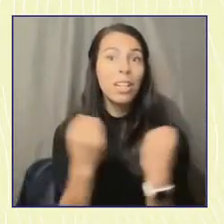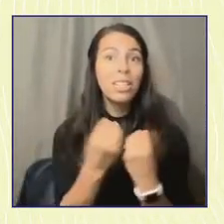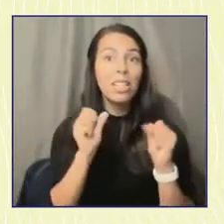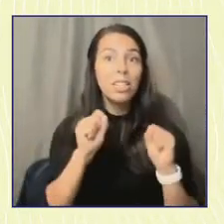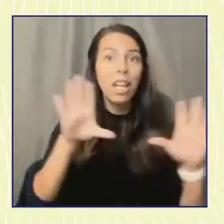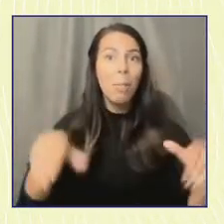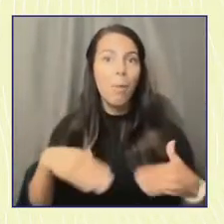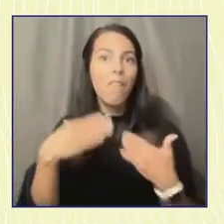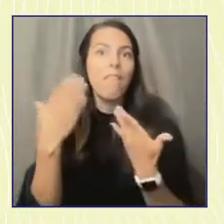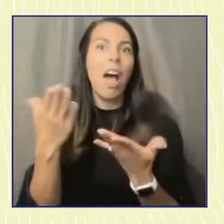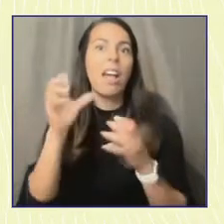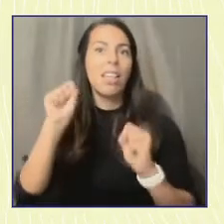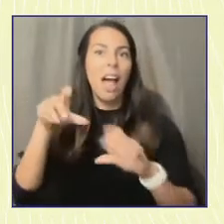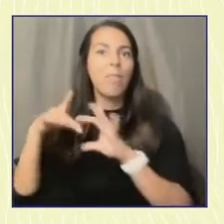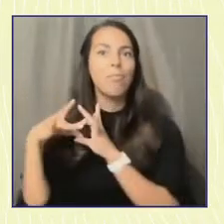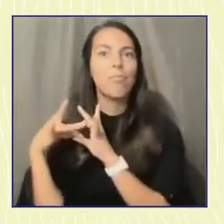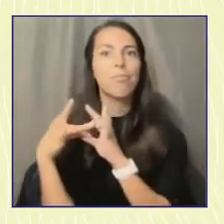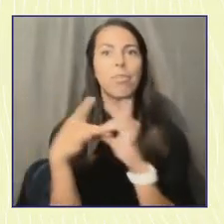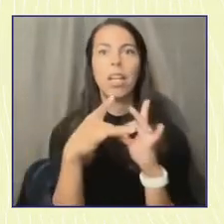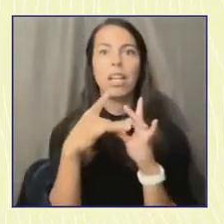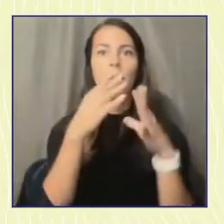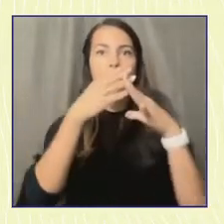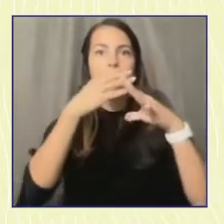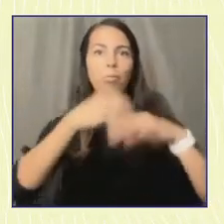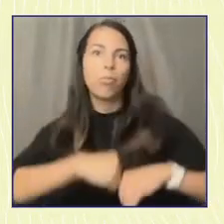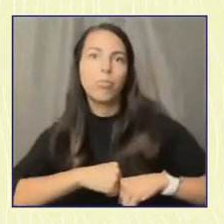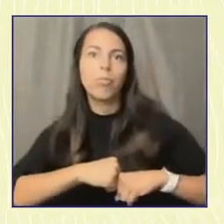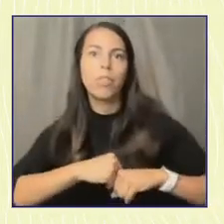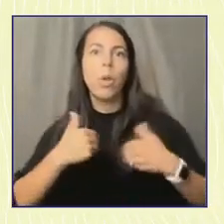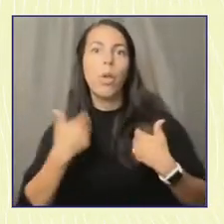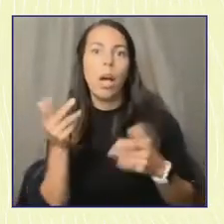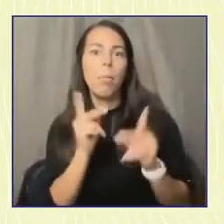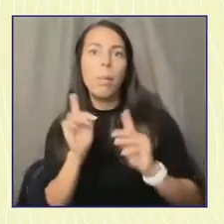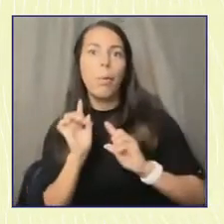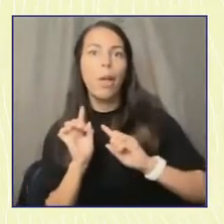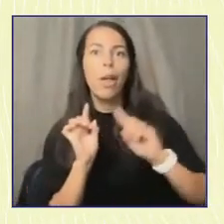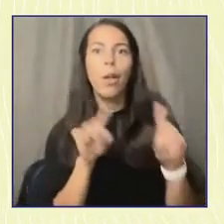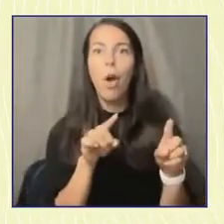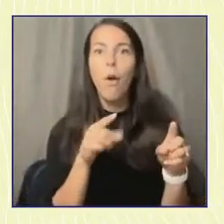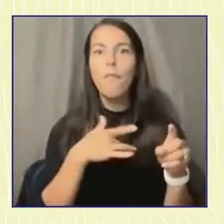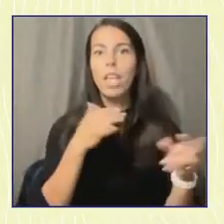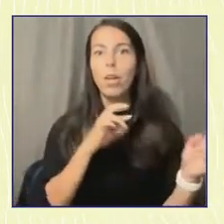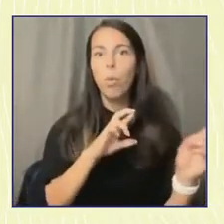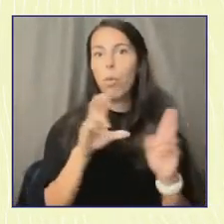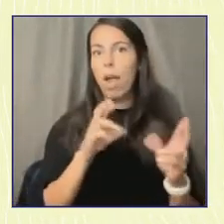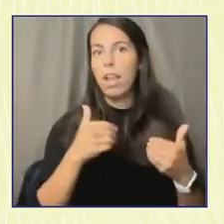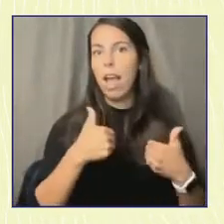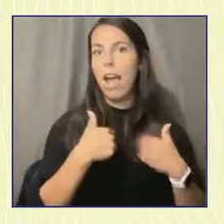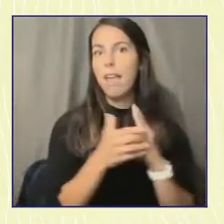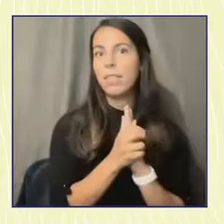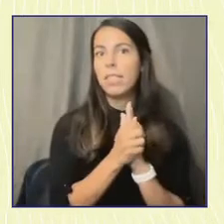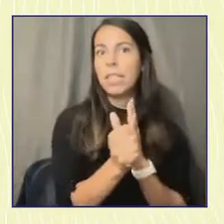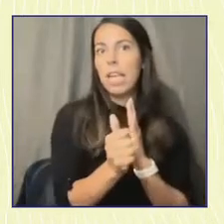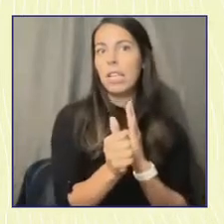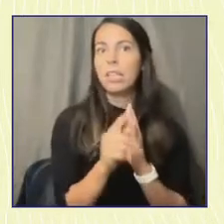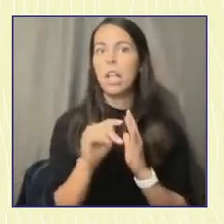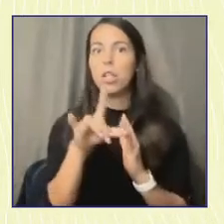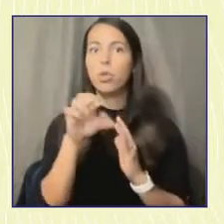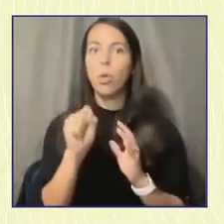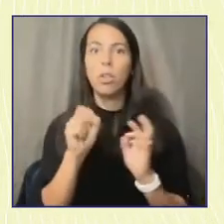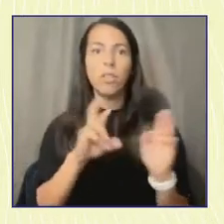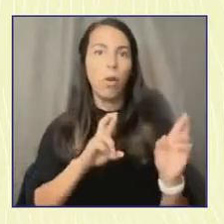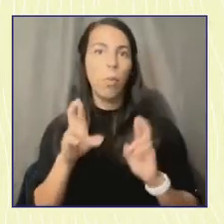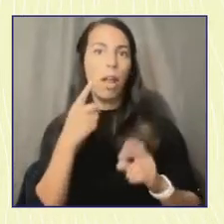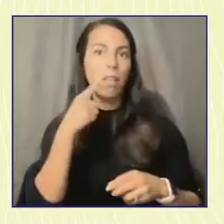to making this accessible to giving young people the skills and tools that they need to to break down that barrier.